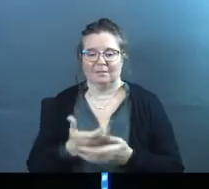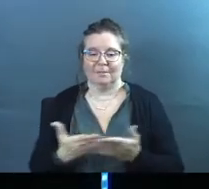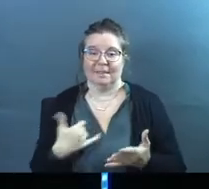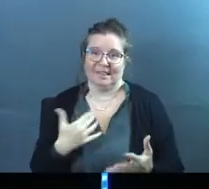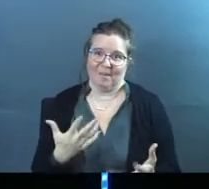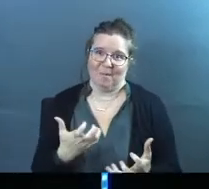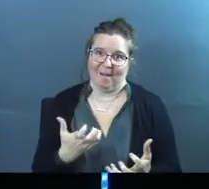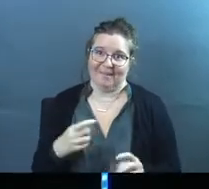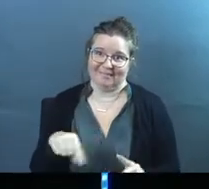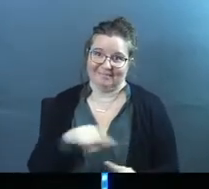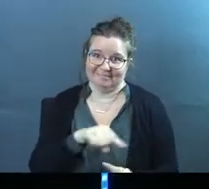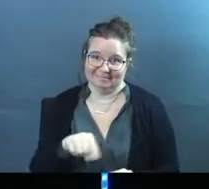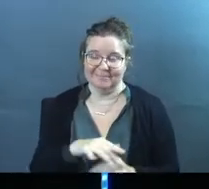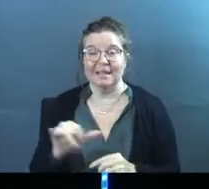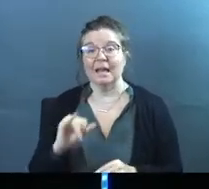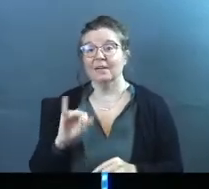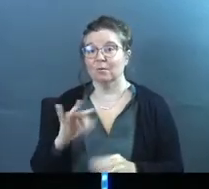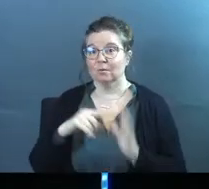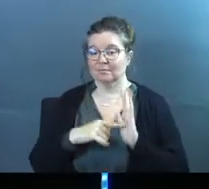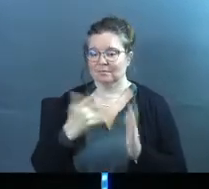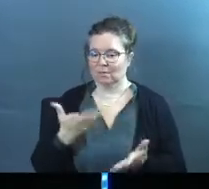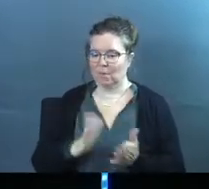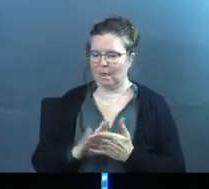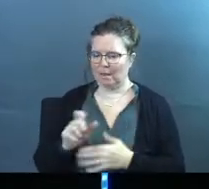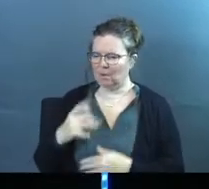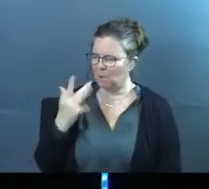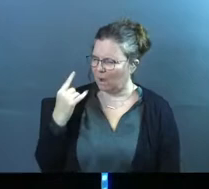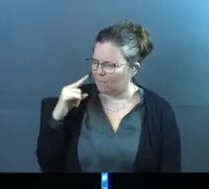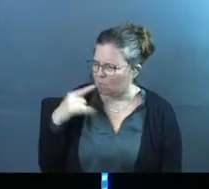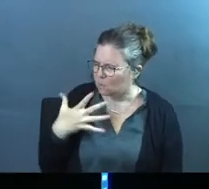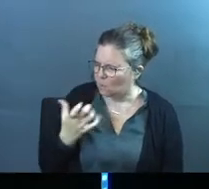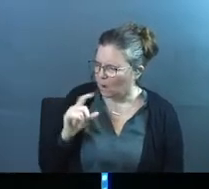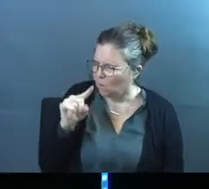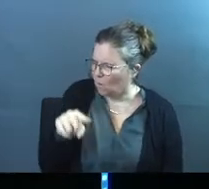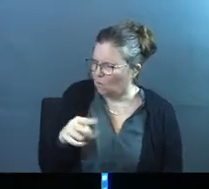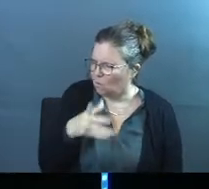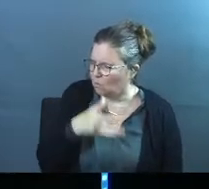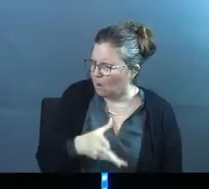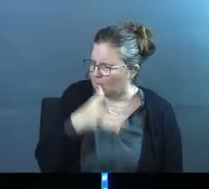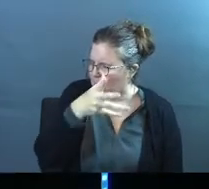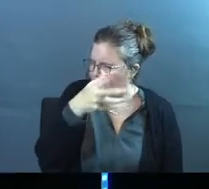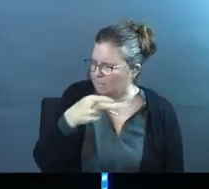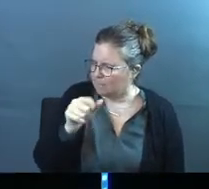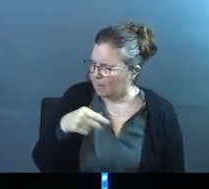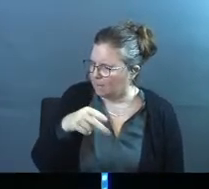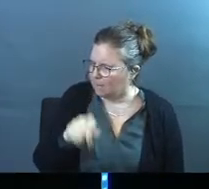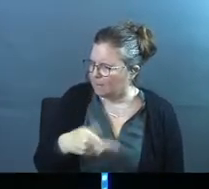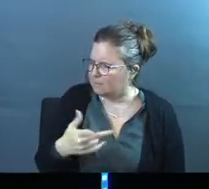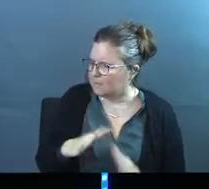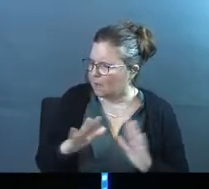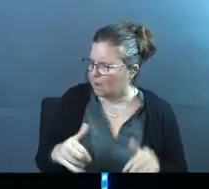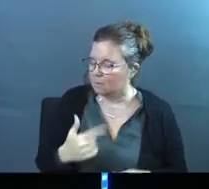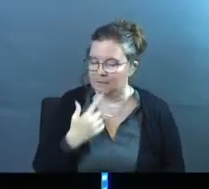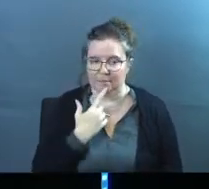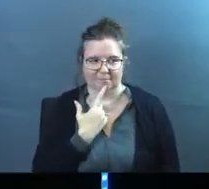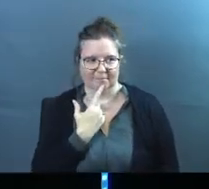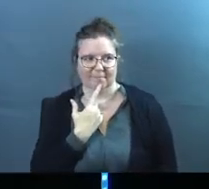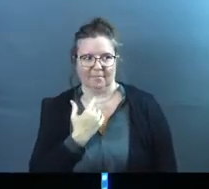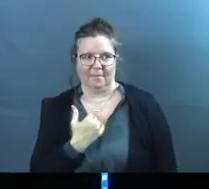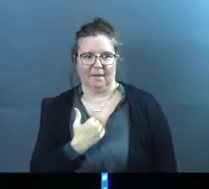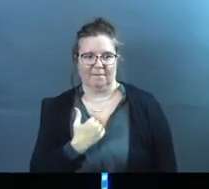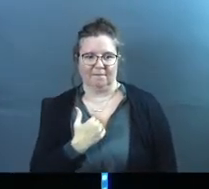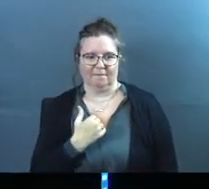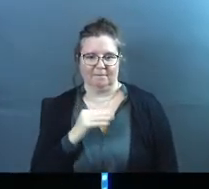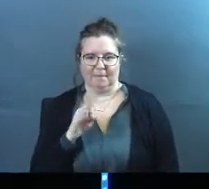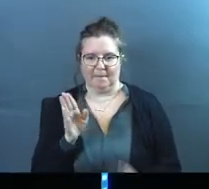them things that they want, okay? Like, if we asked our kids, why? Why do you want to go to grandma and papa's house? They'd be like, they have